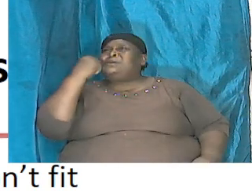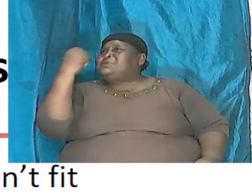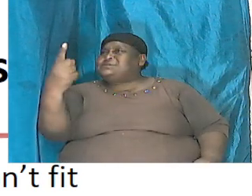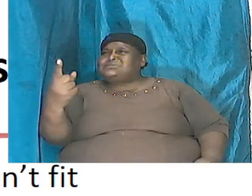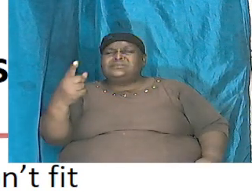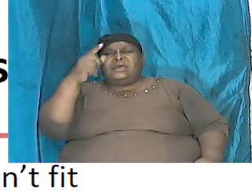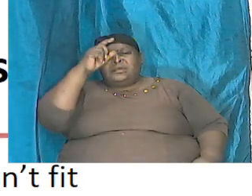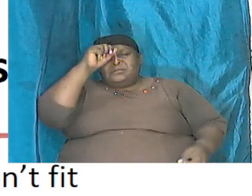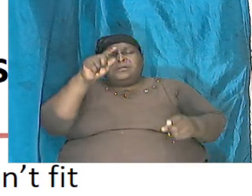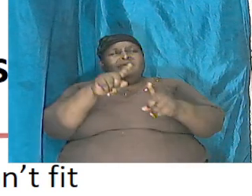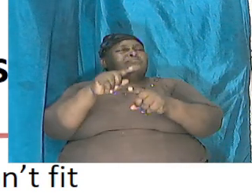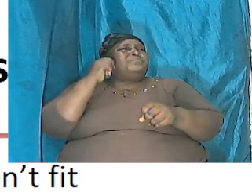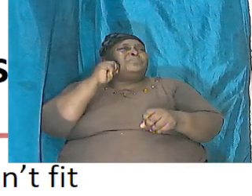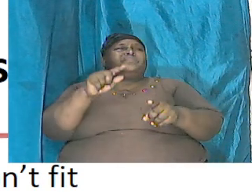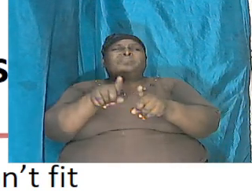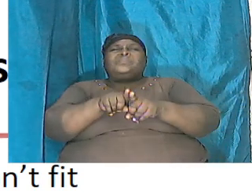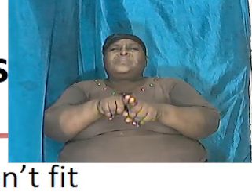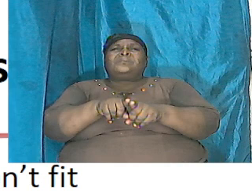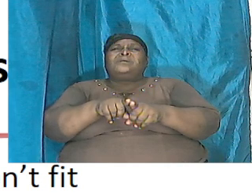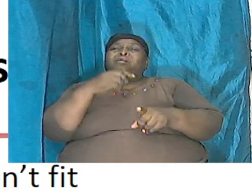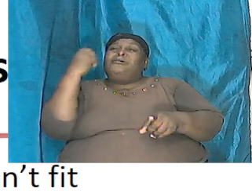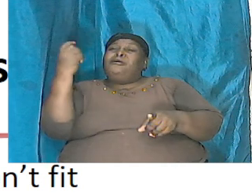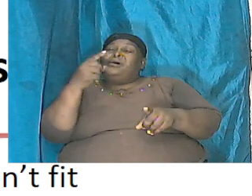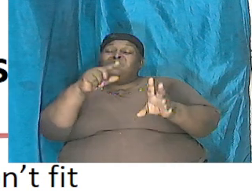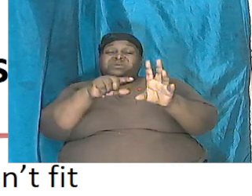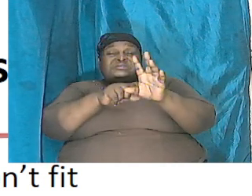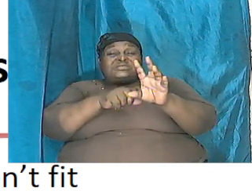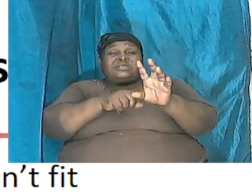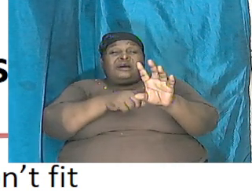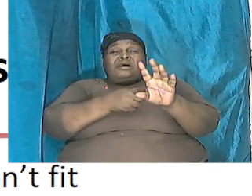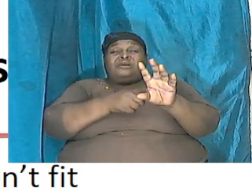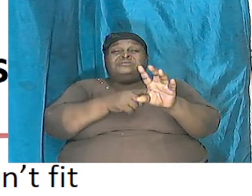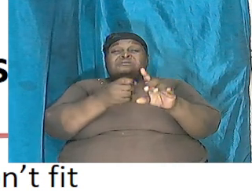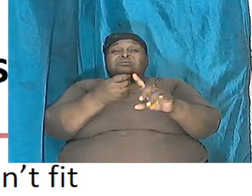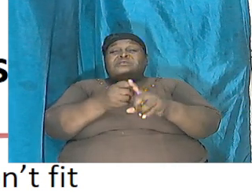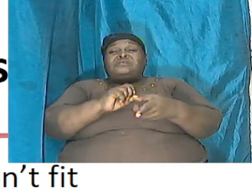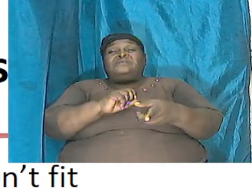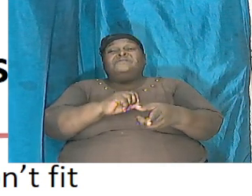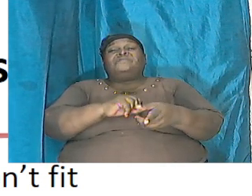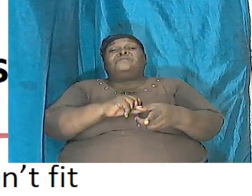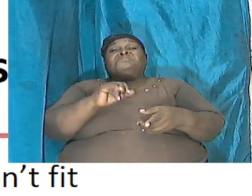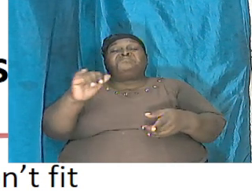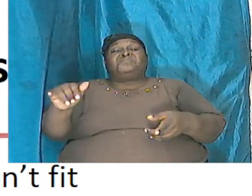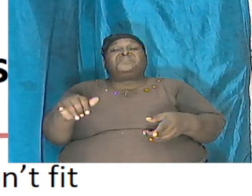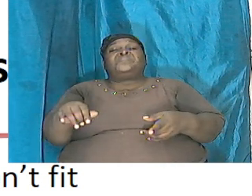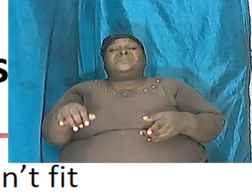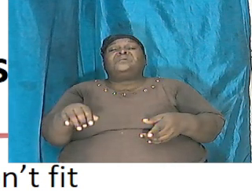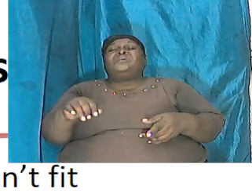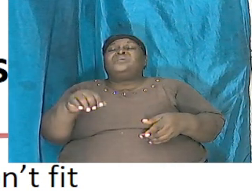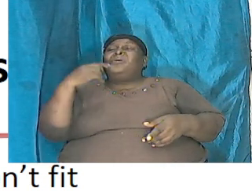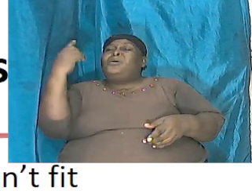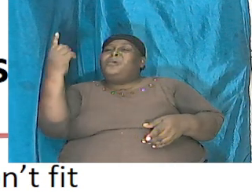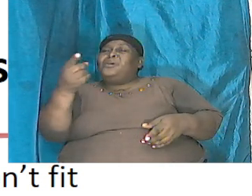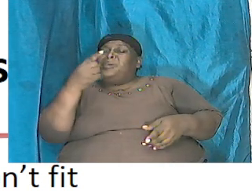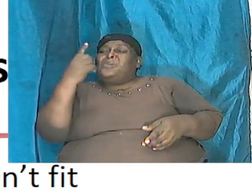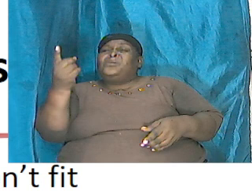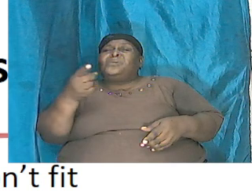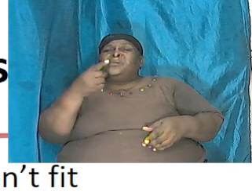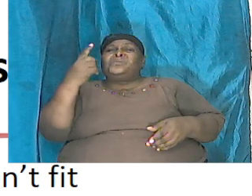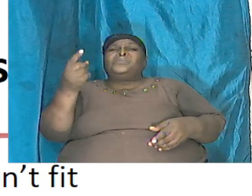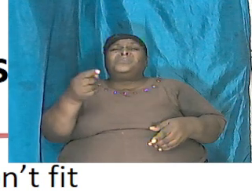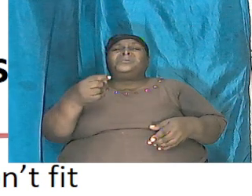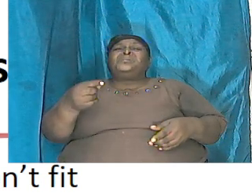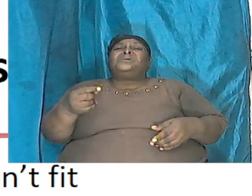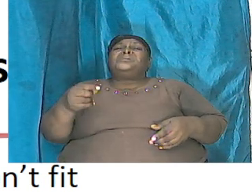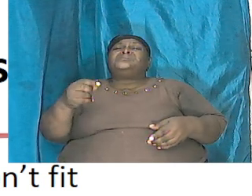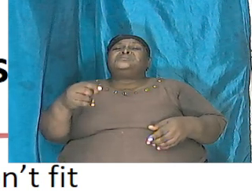brothers and sisters always start from that vantage point always commence your study journey